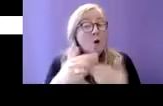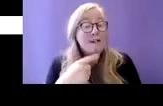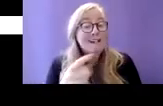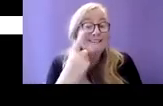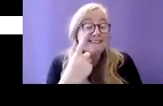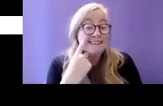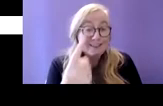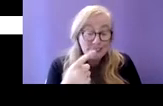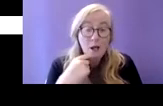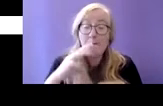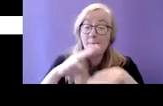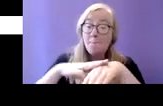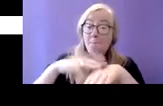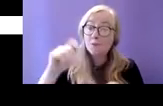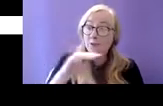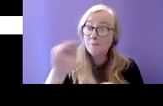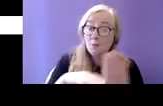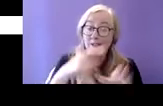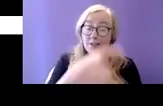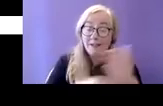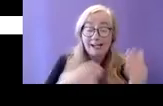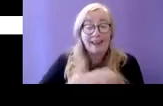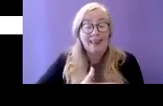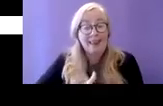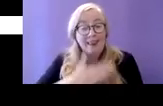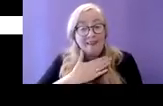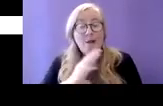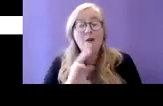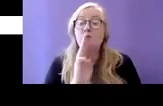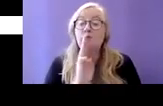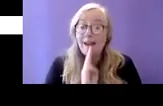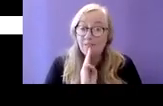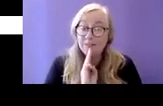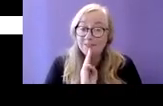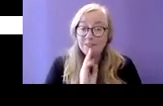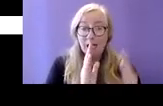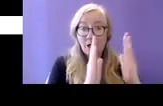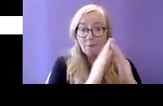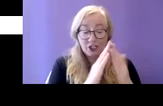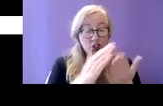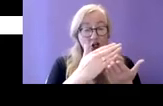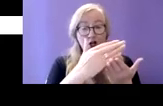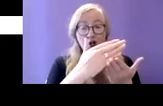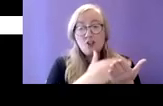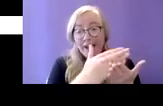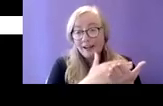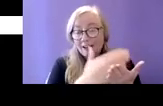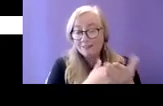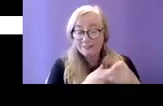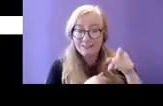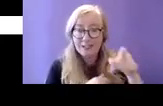live in private accommodation but that this share is lower than that for the general population writ large